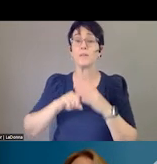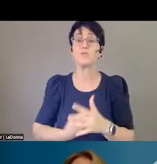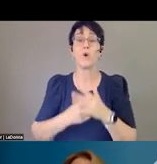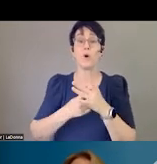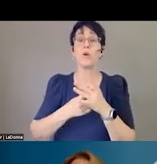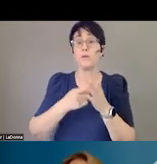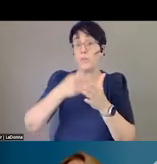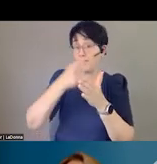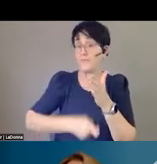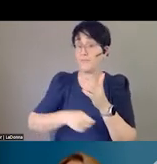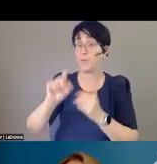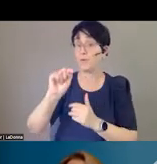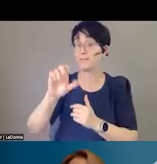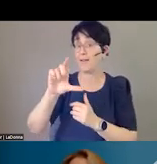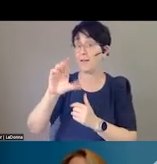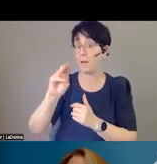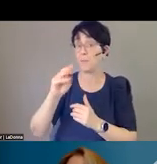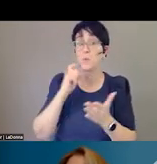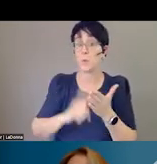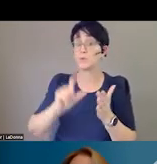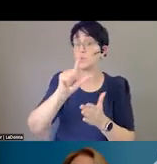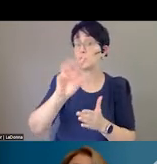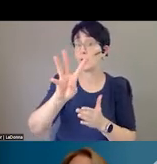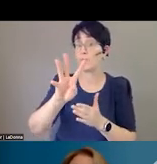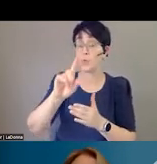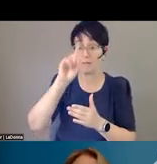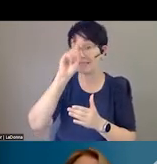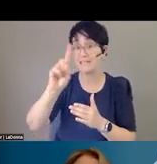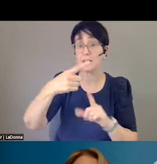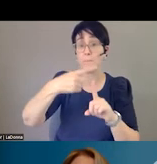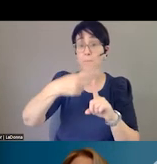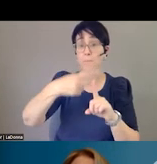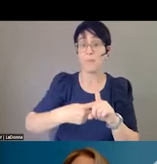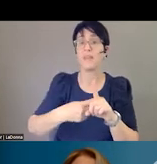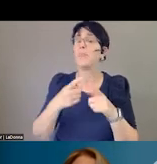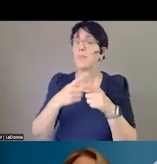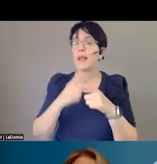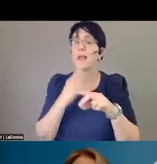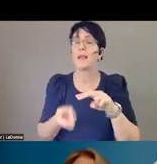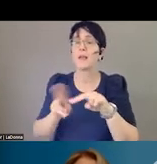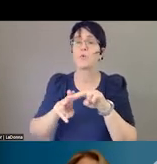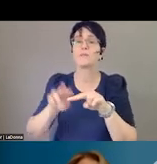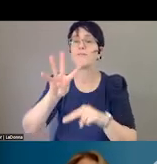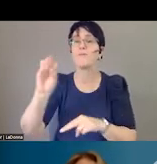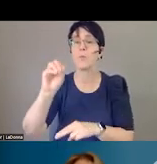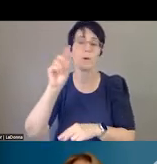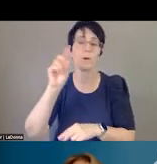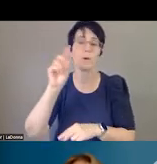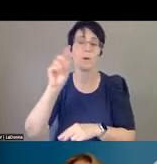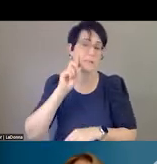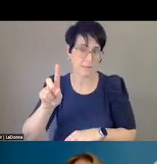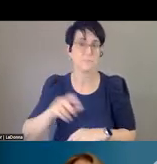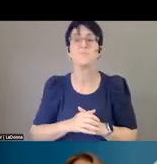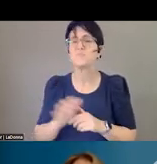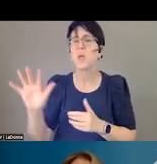goes up to $0.40. And fully implemented, it'll bring in about $40 million a year, which we're using for our system. Again,